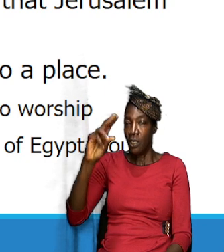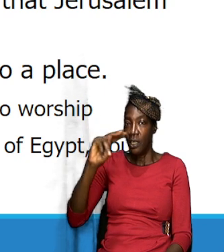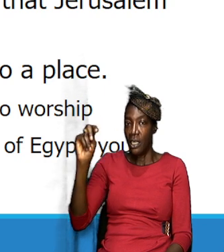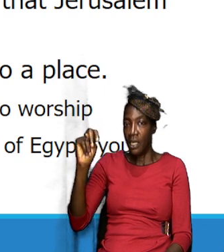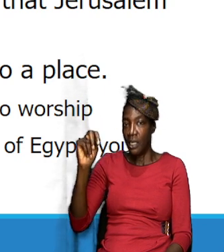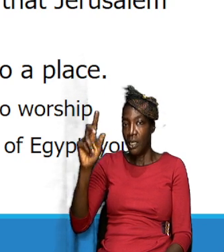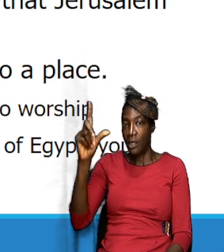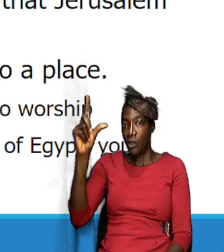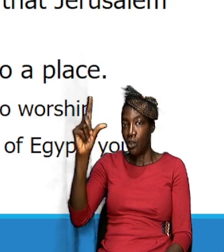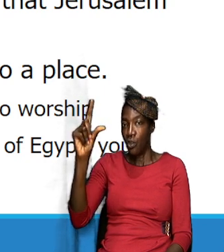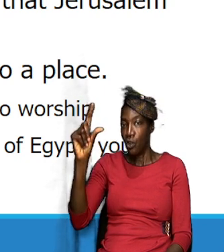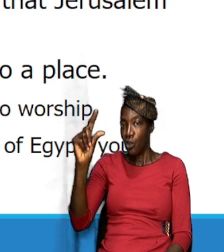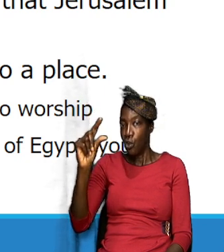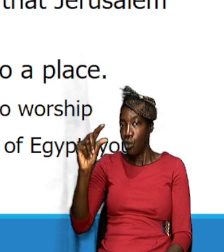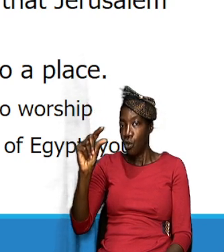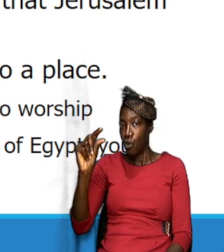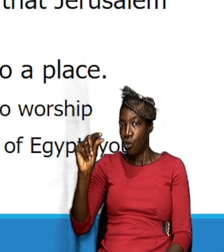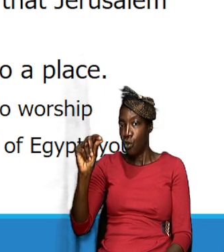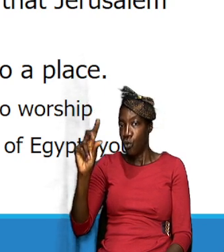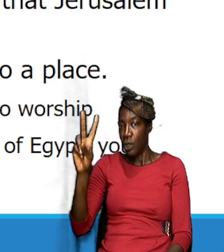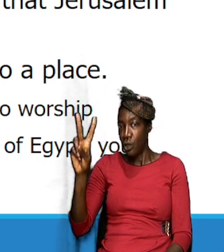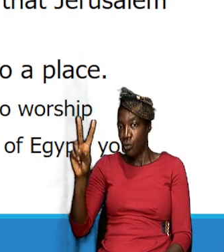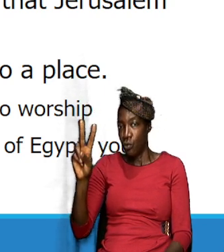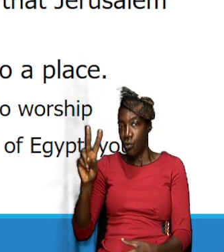see where you know